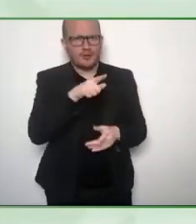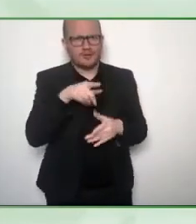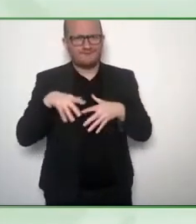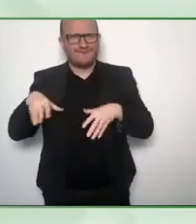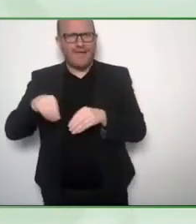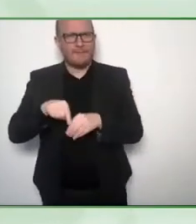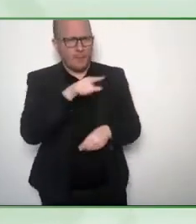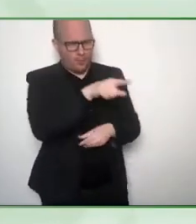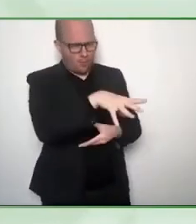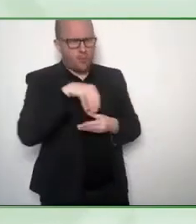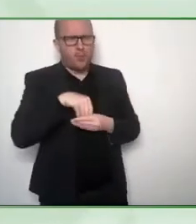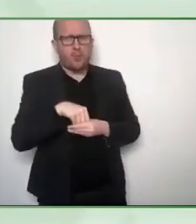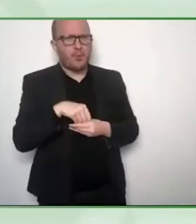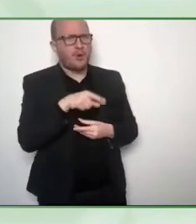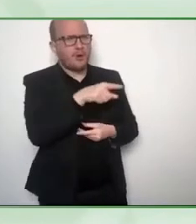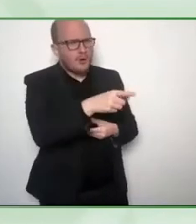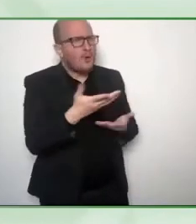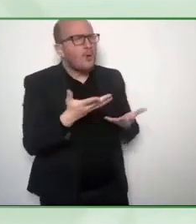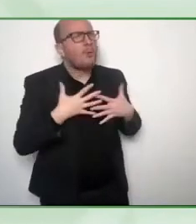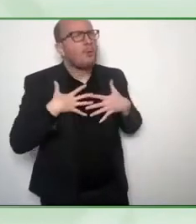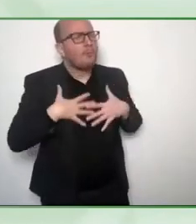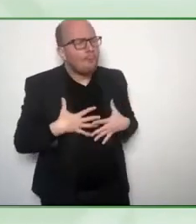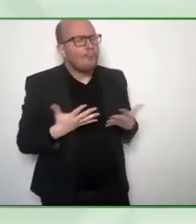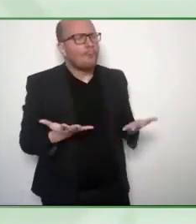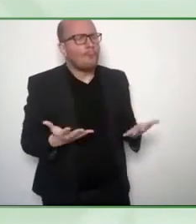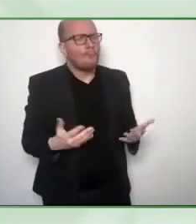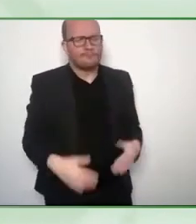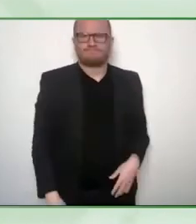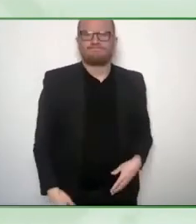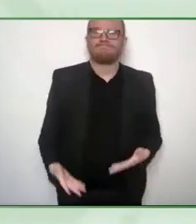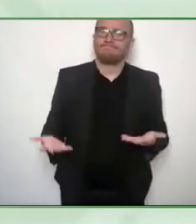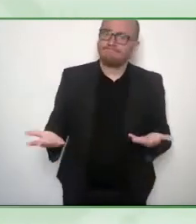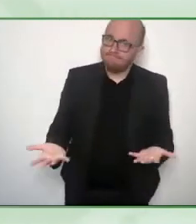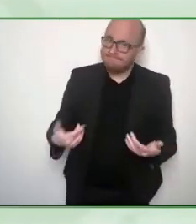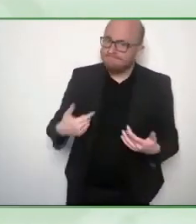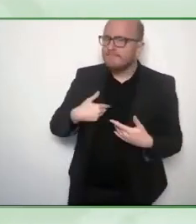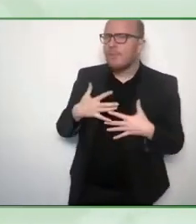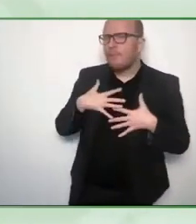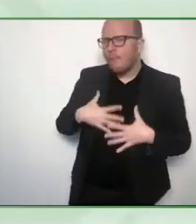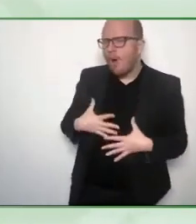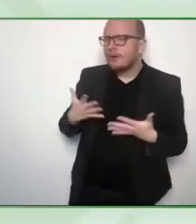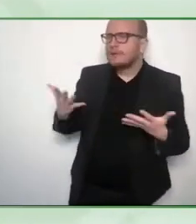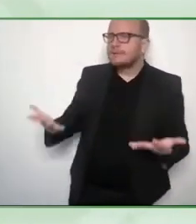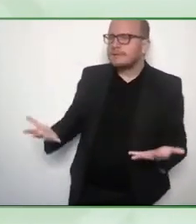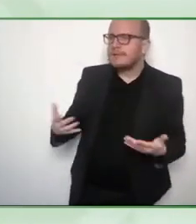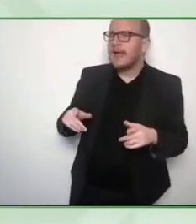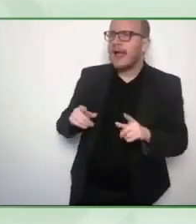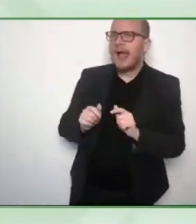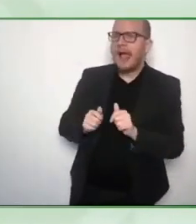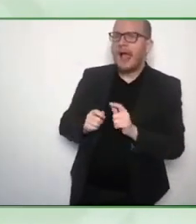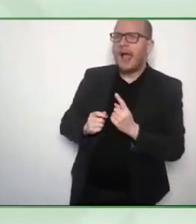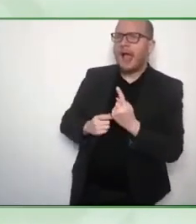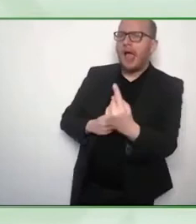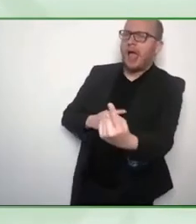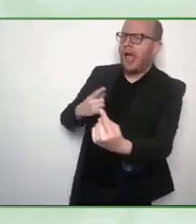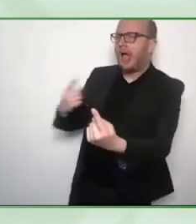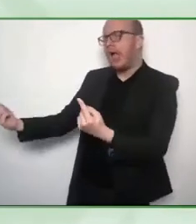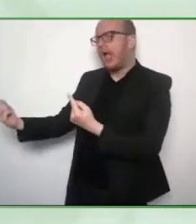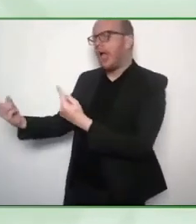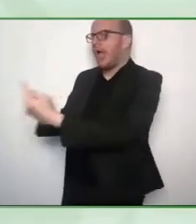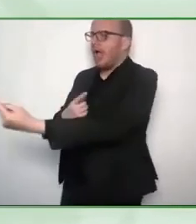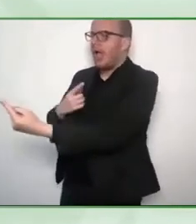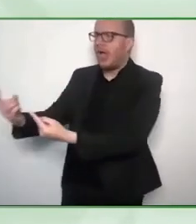come together? Because the challenge that lies today with all of us here is